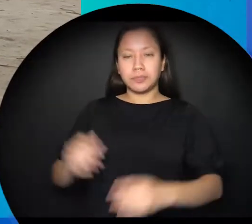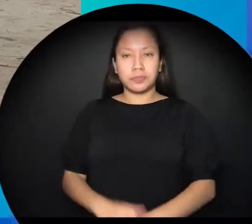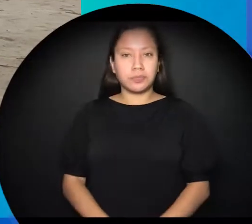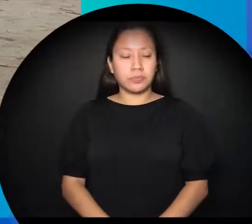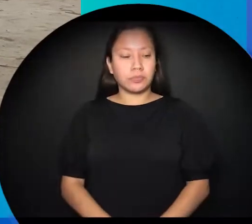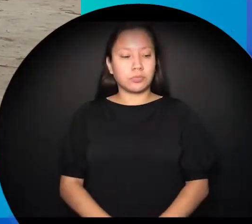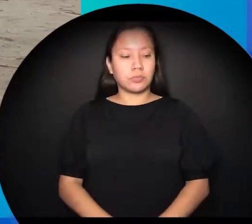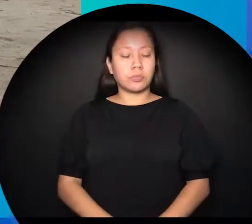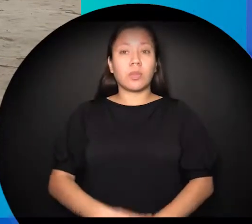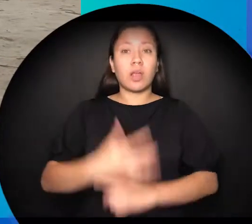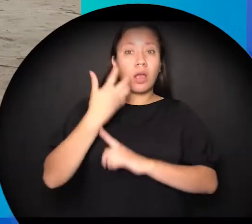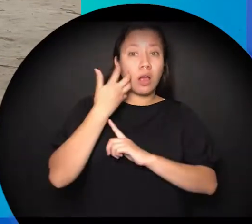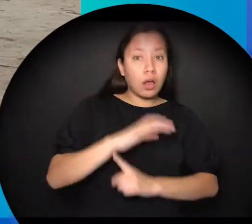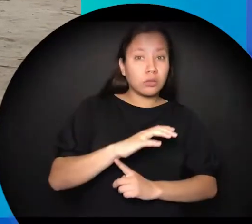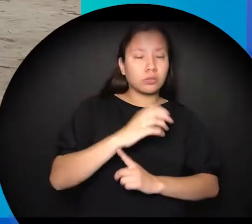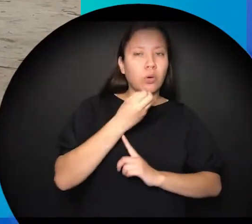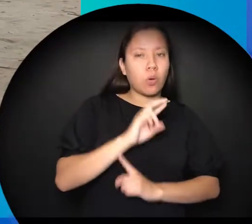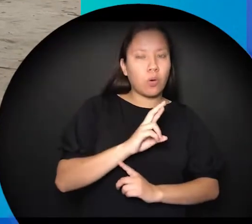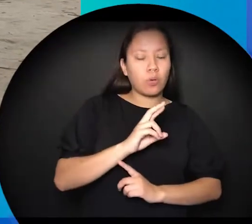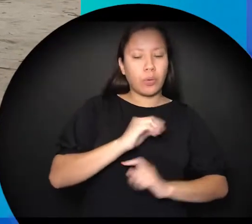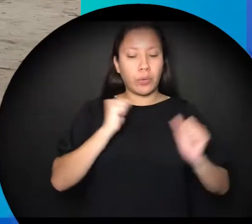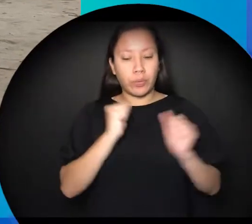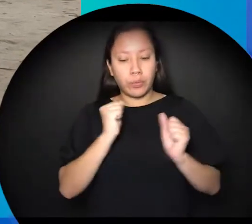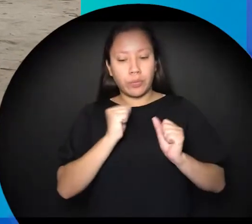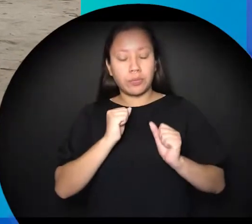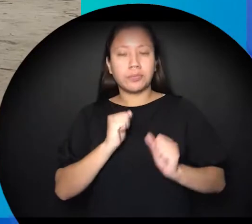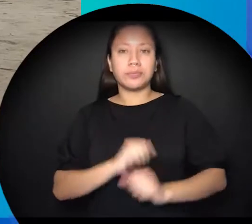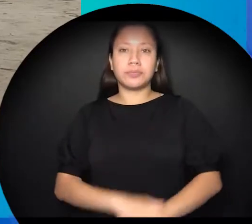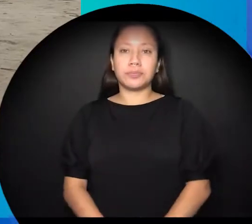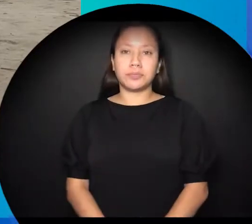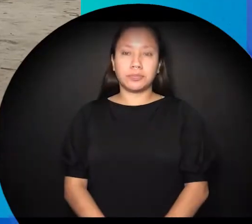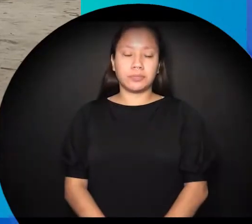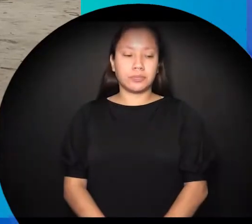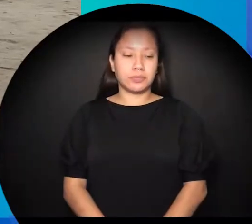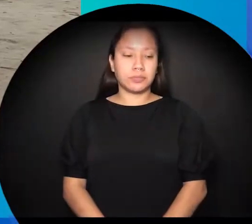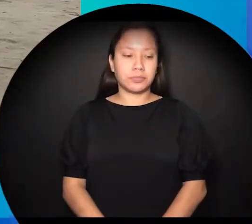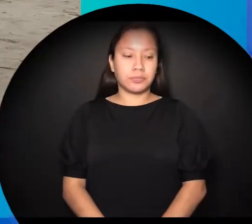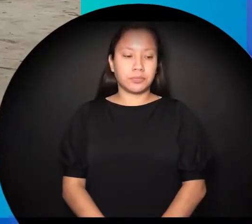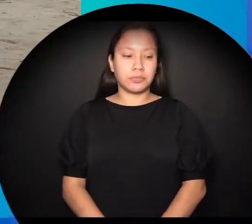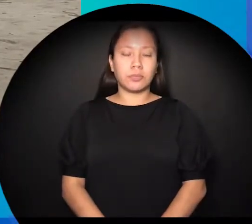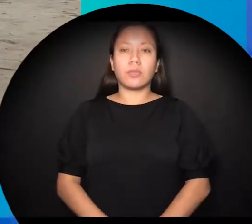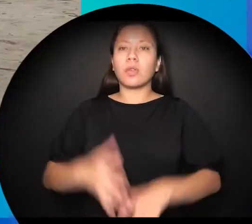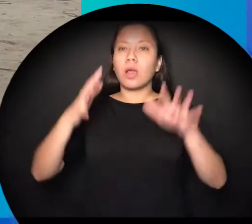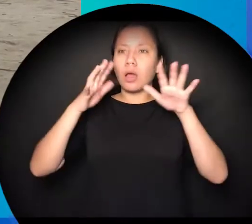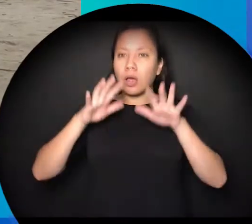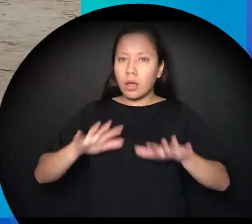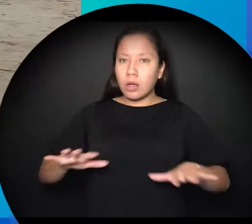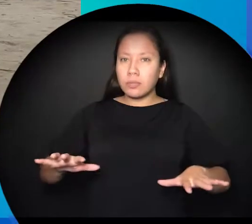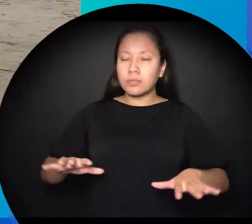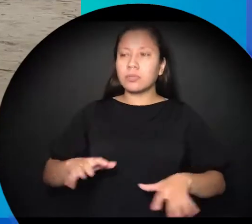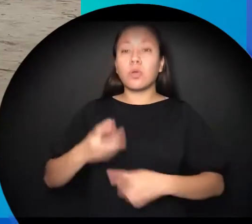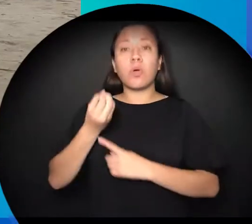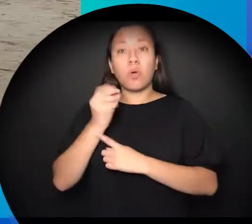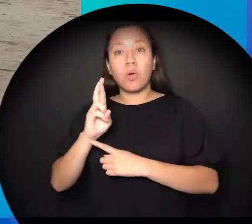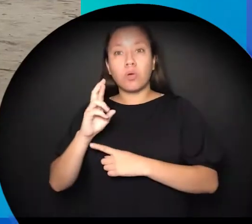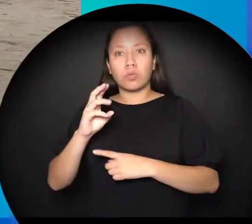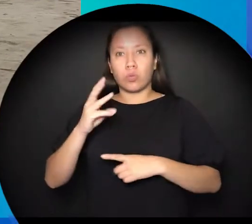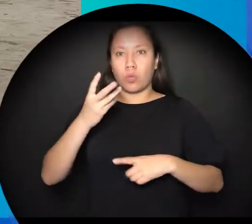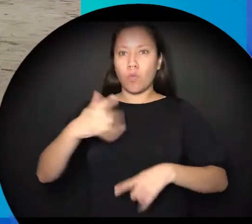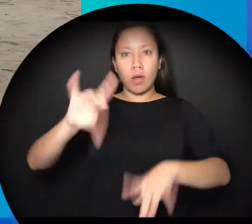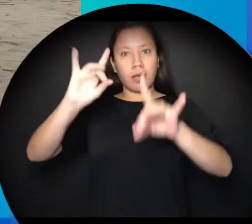Treaty 8 territory where my family's from so I feel very humble today that to know that my ancestors have walked these lands before me